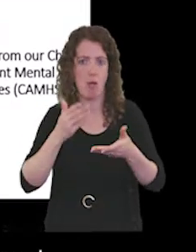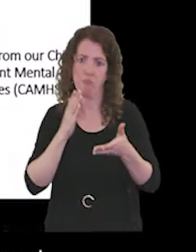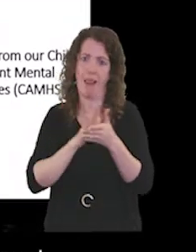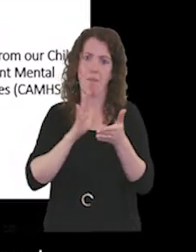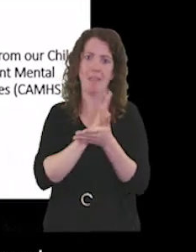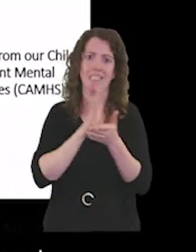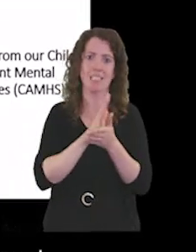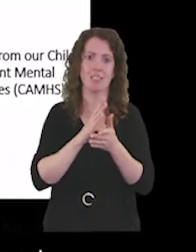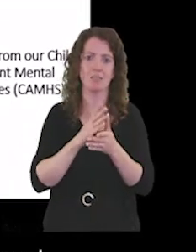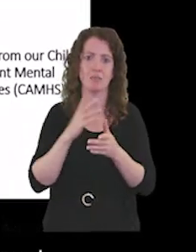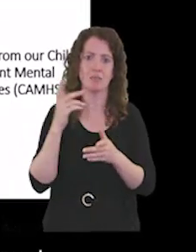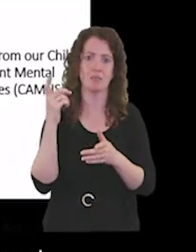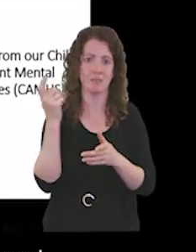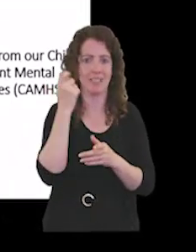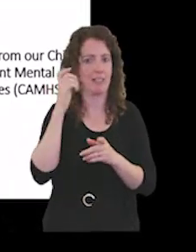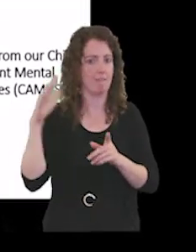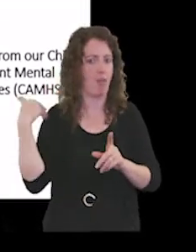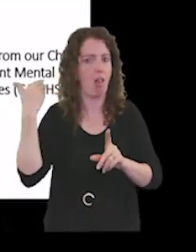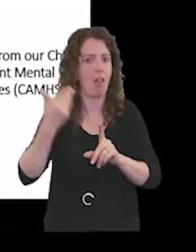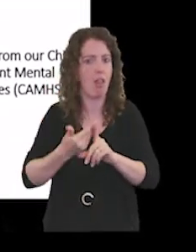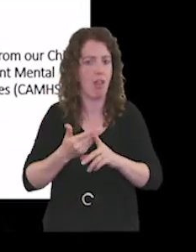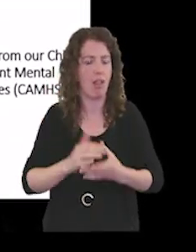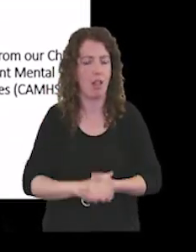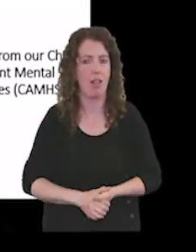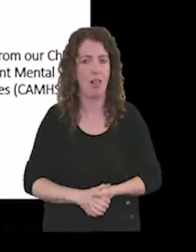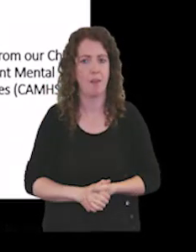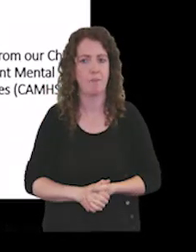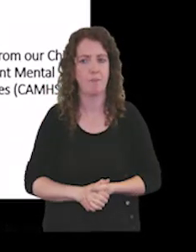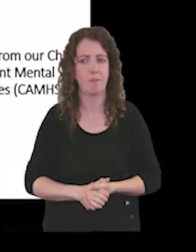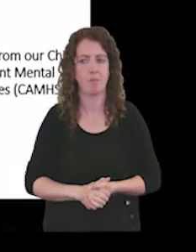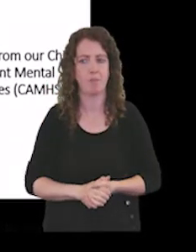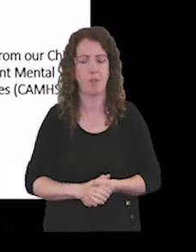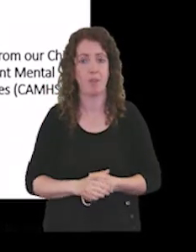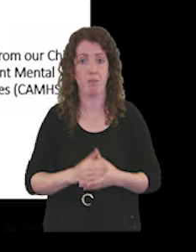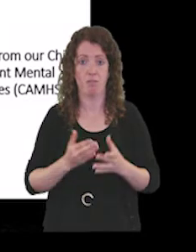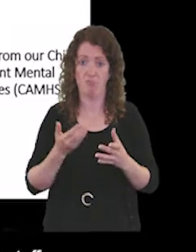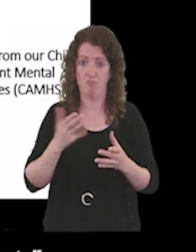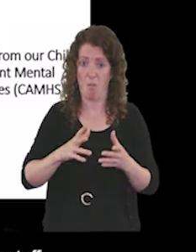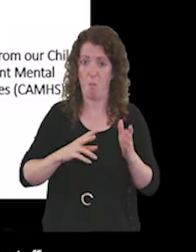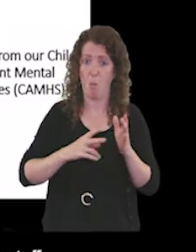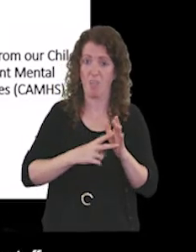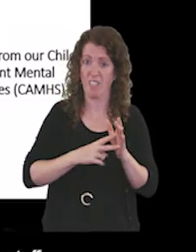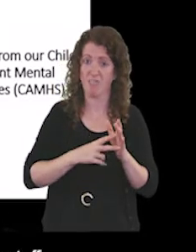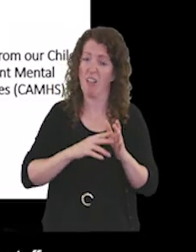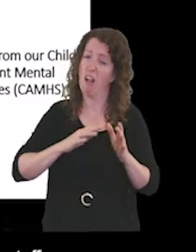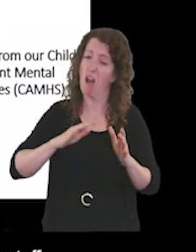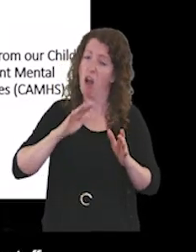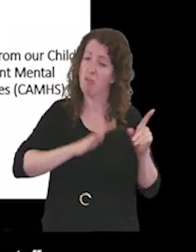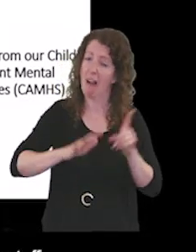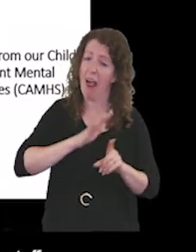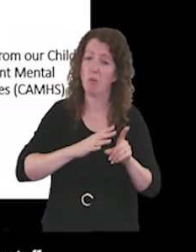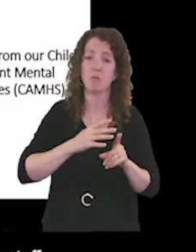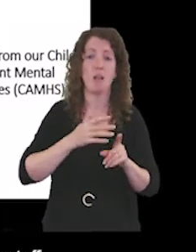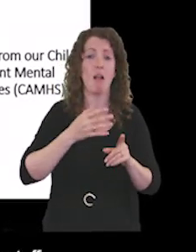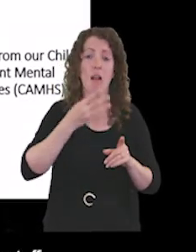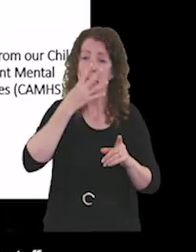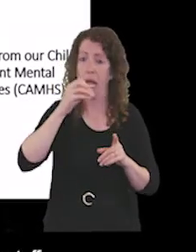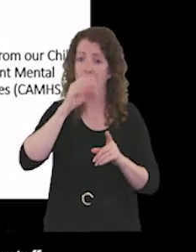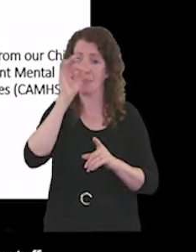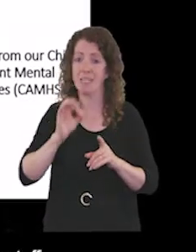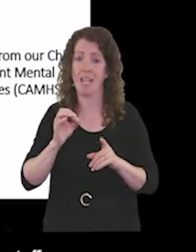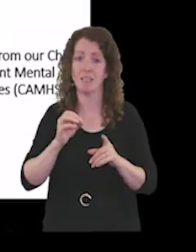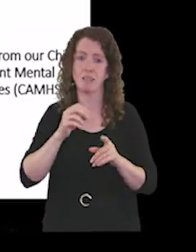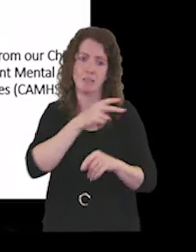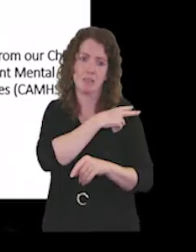success of it. And we've within the organisation, about 90% of our staff have received vaccines.